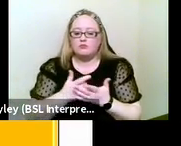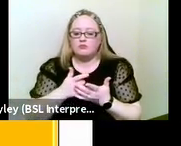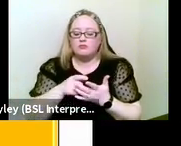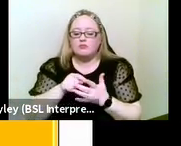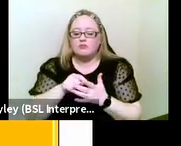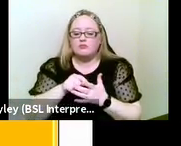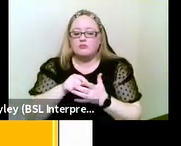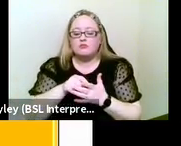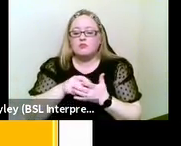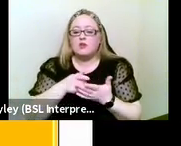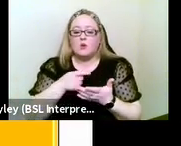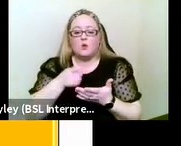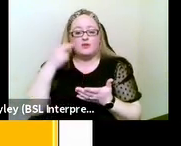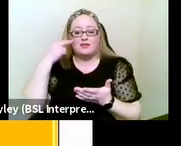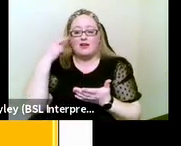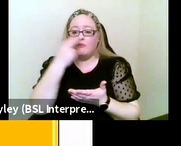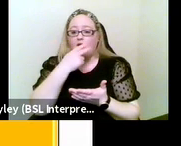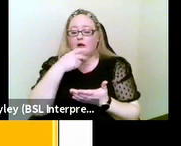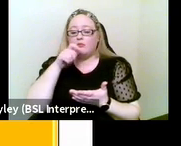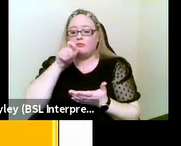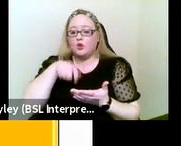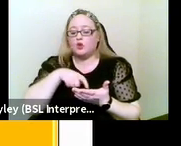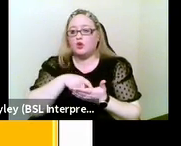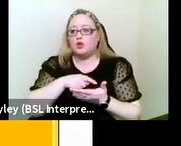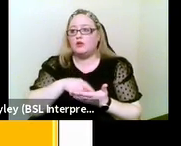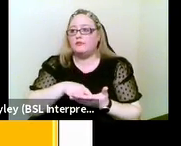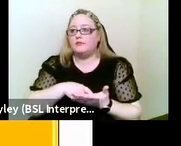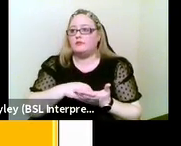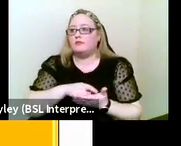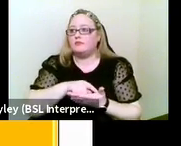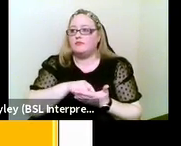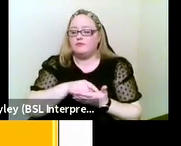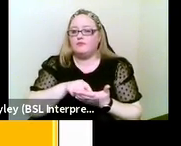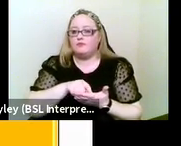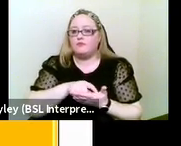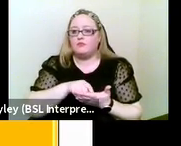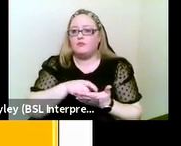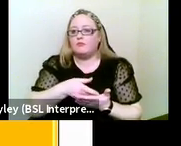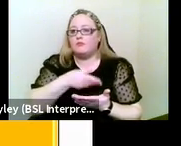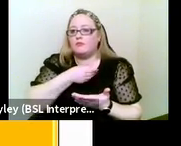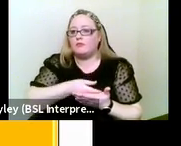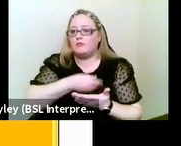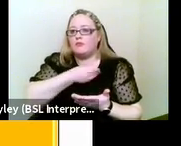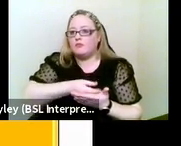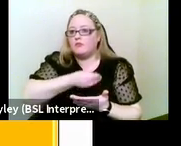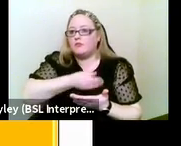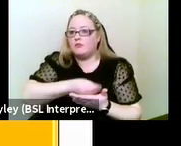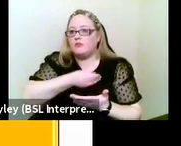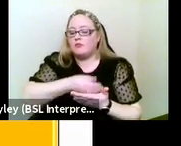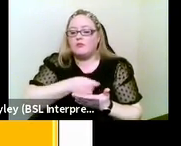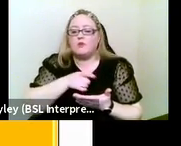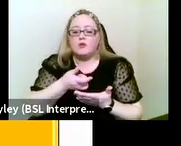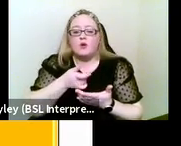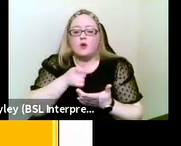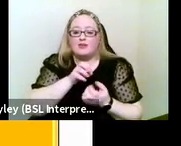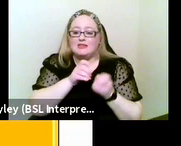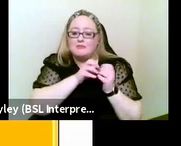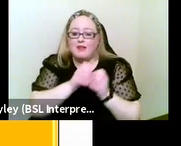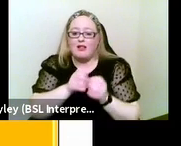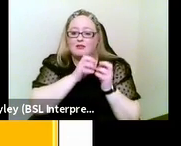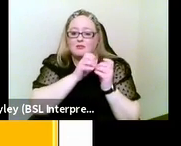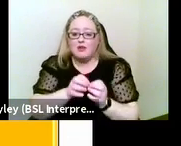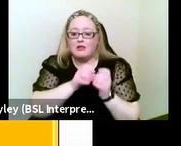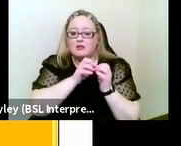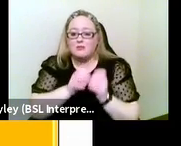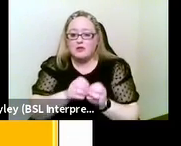the information. And so words are spelled out. Each letter is written on the hand, one